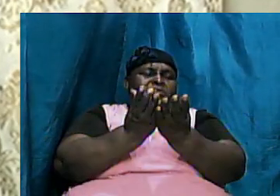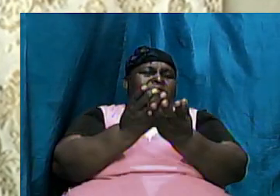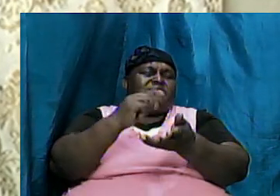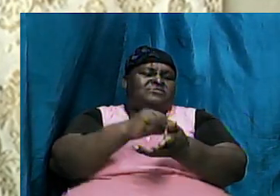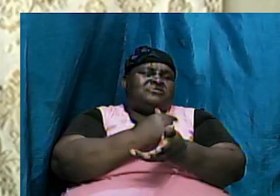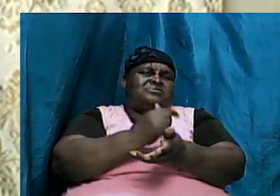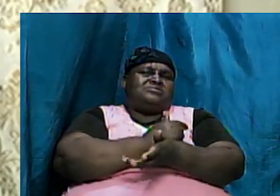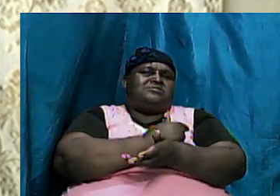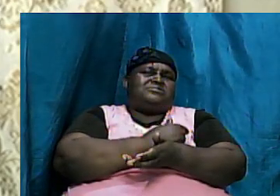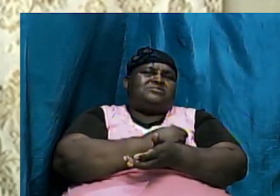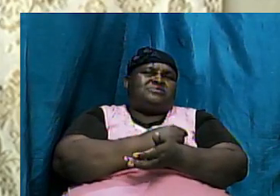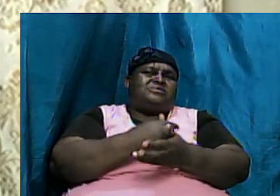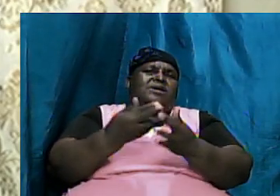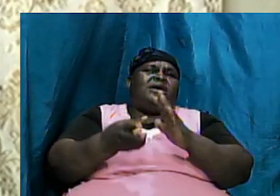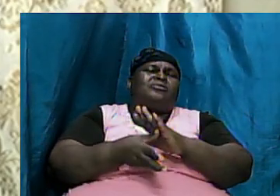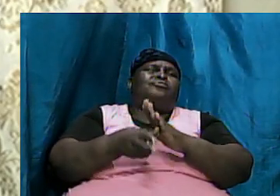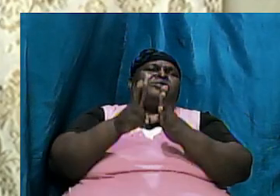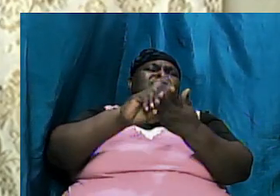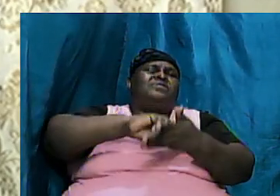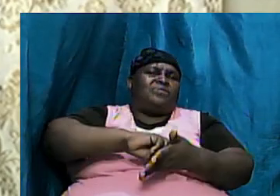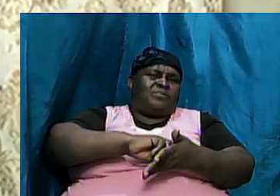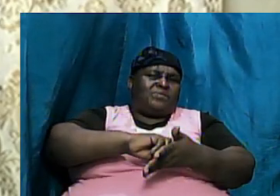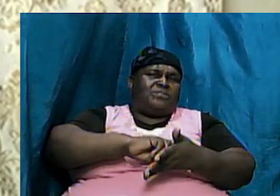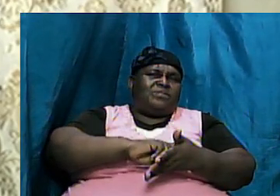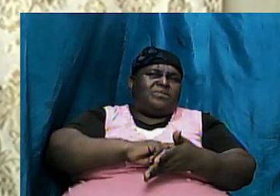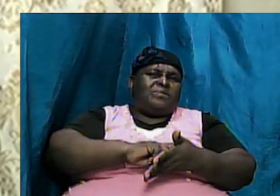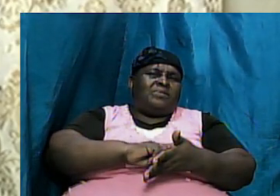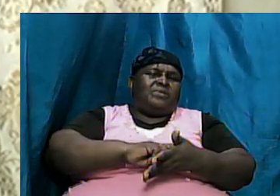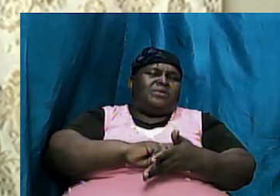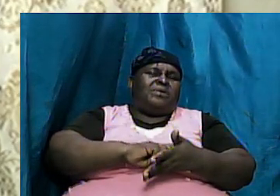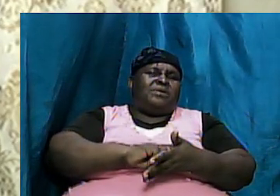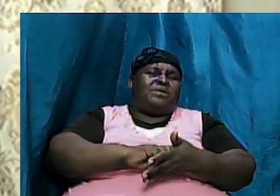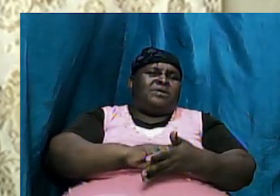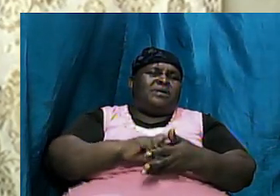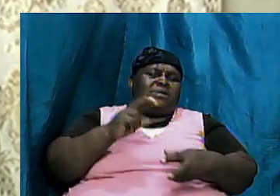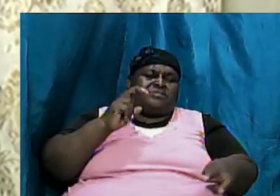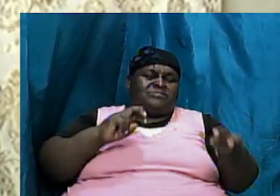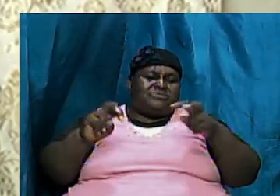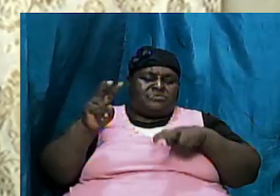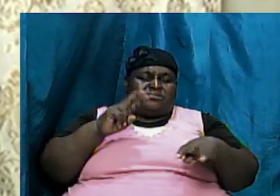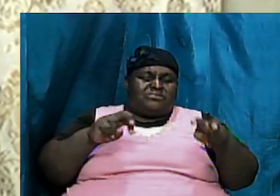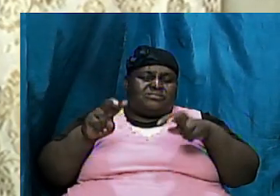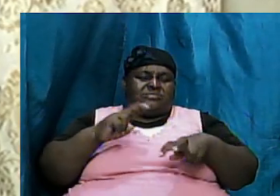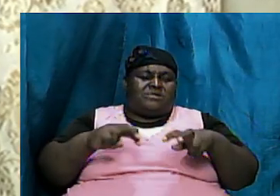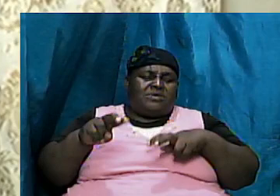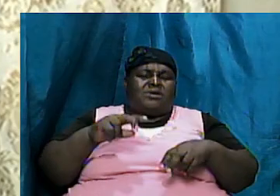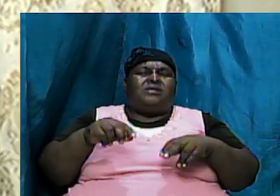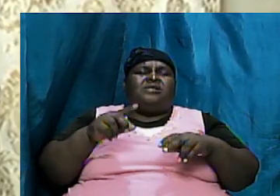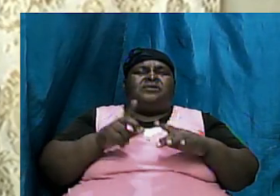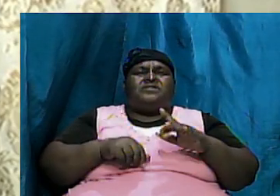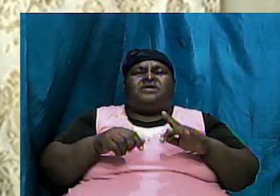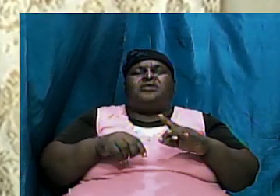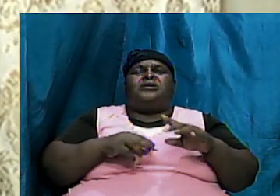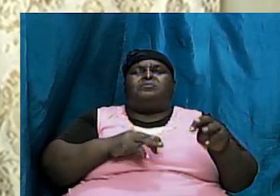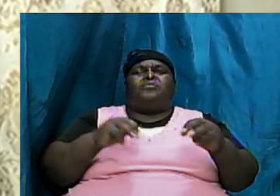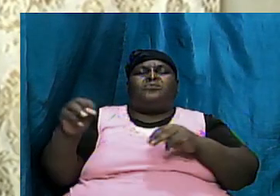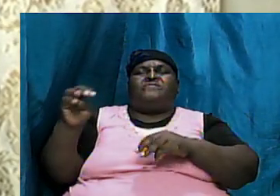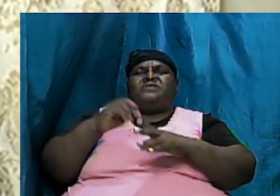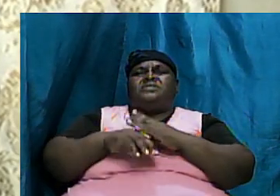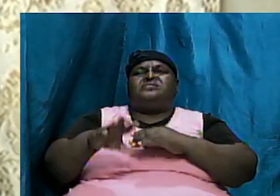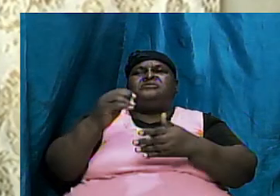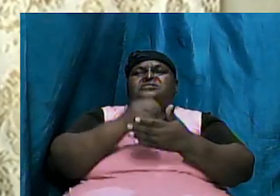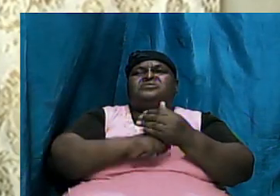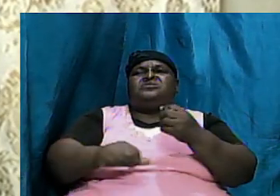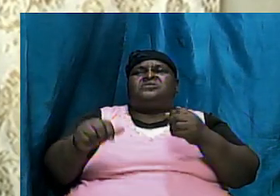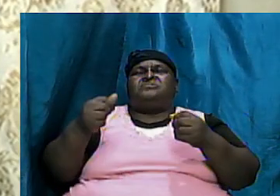reviewed and surveyed we can then move into some specific things